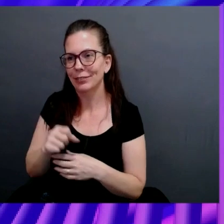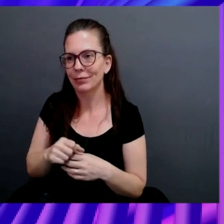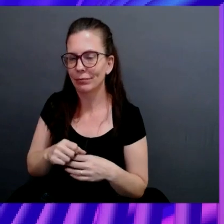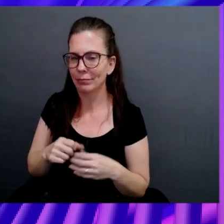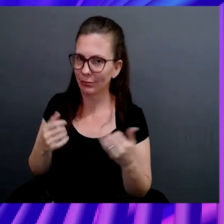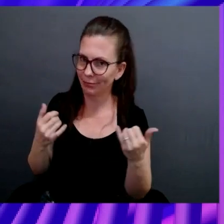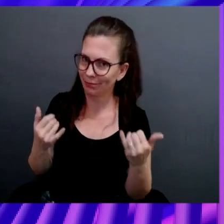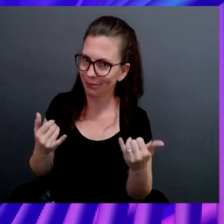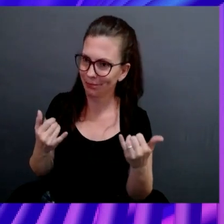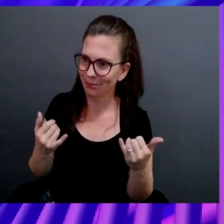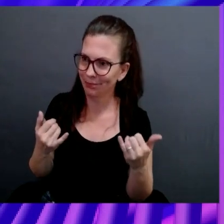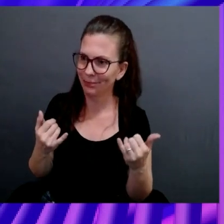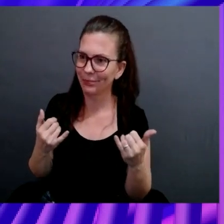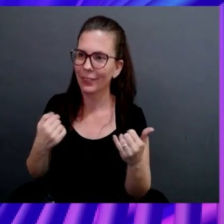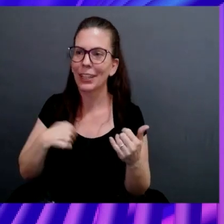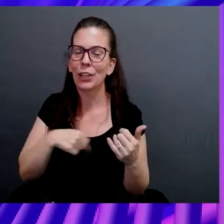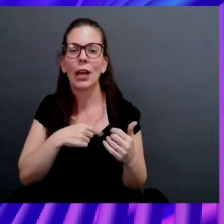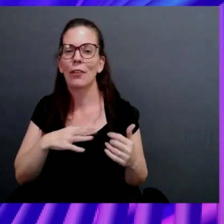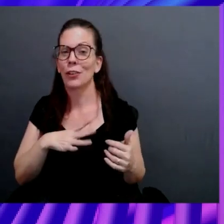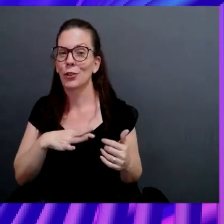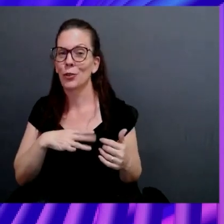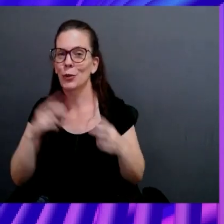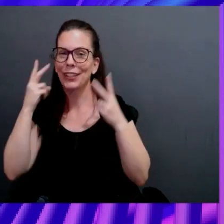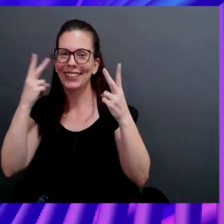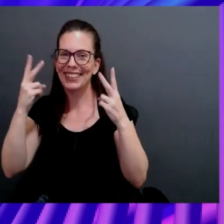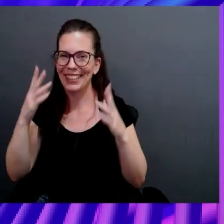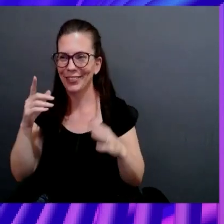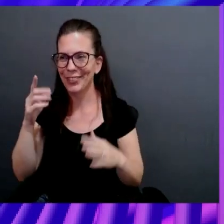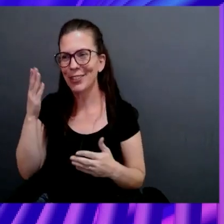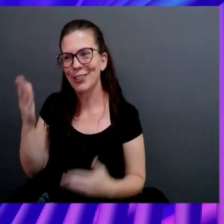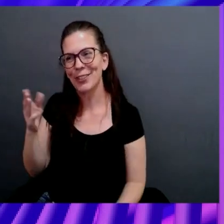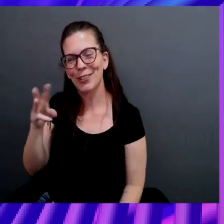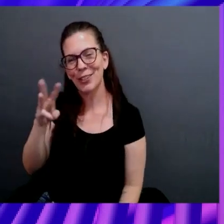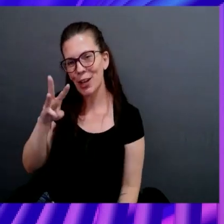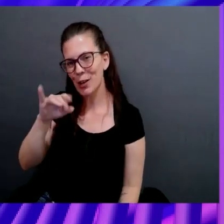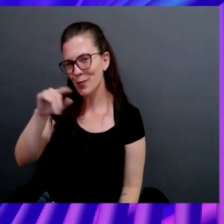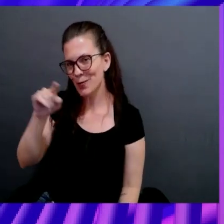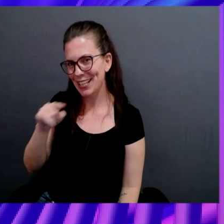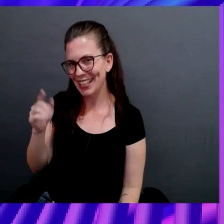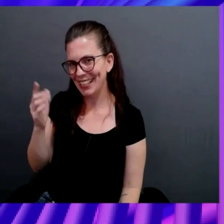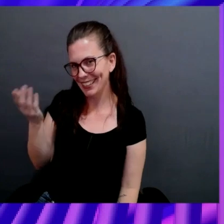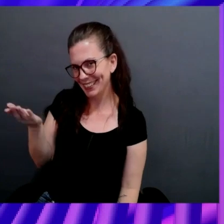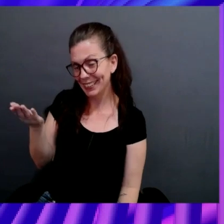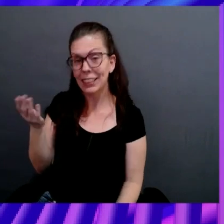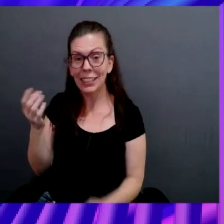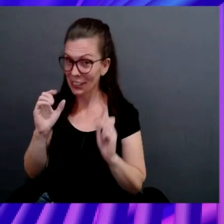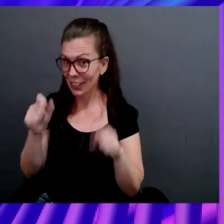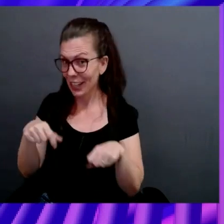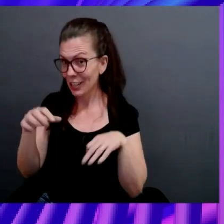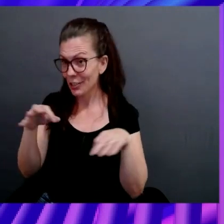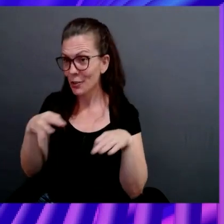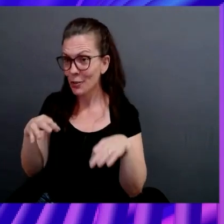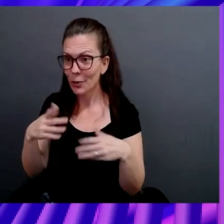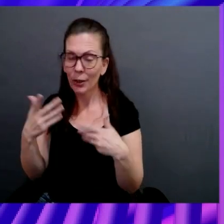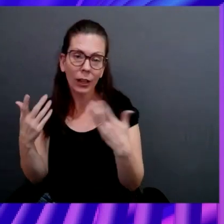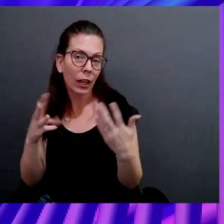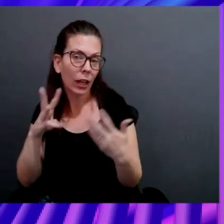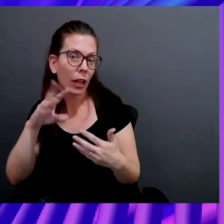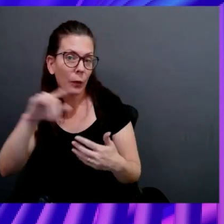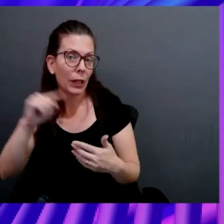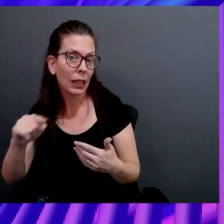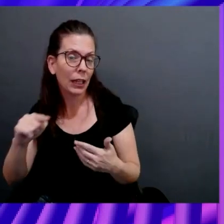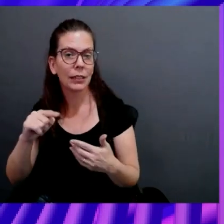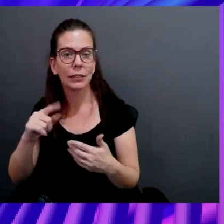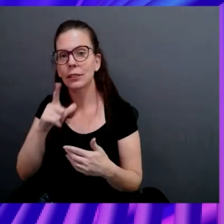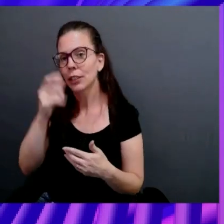Today, we have a cool guest for you. This is Wiz. Can you tell us a little bit about Wiz and tell us about you